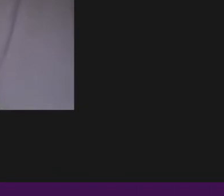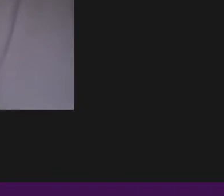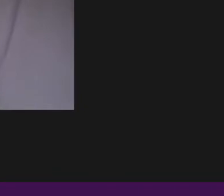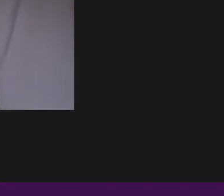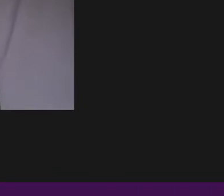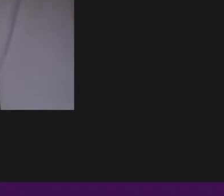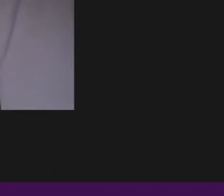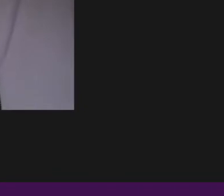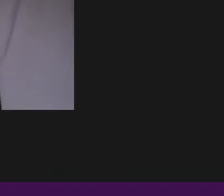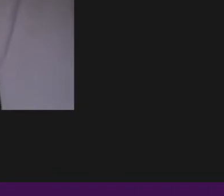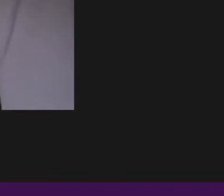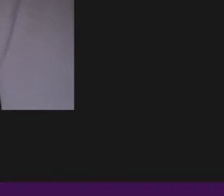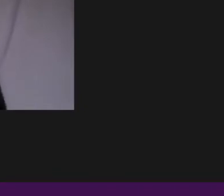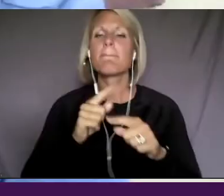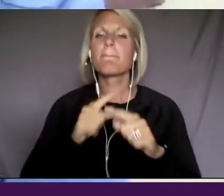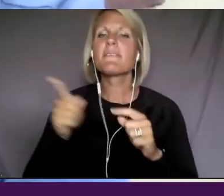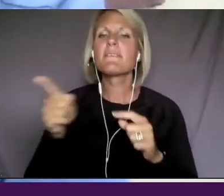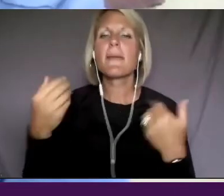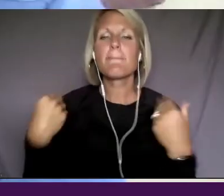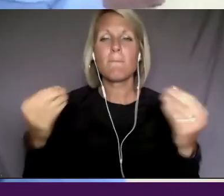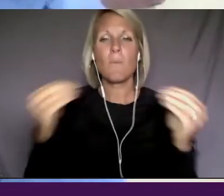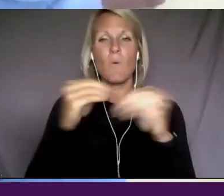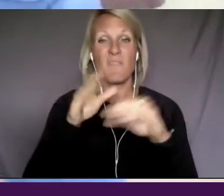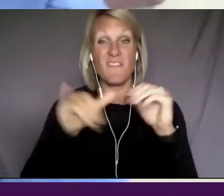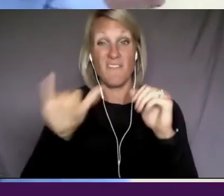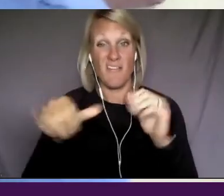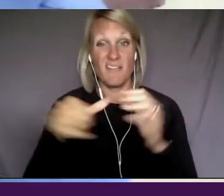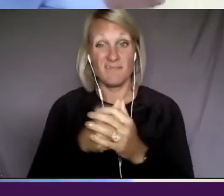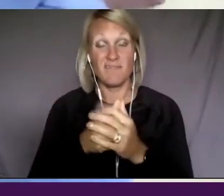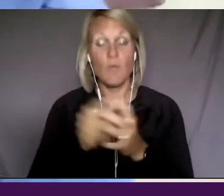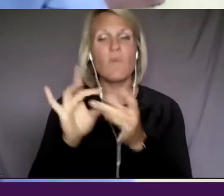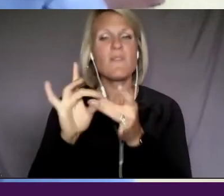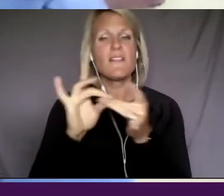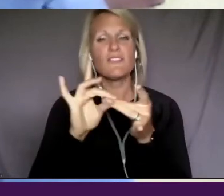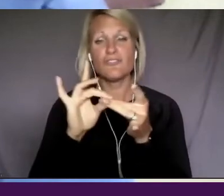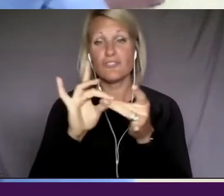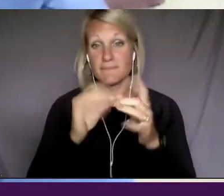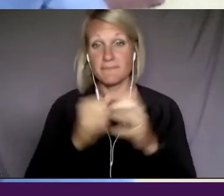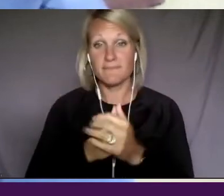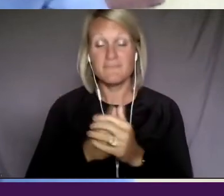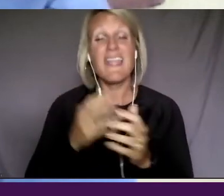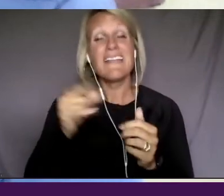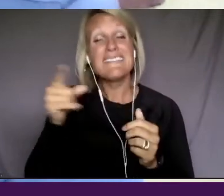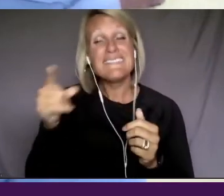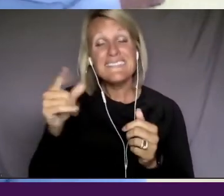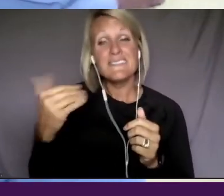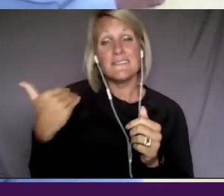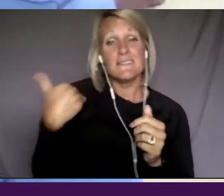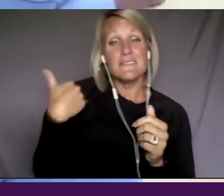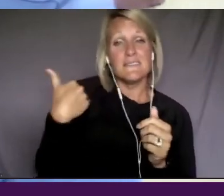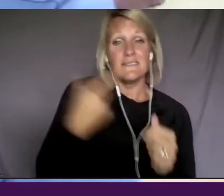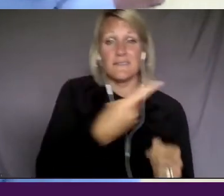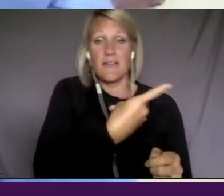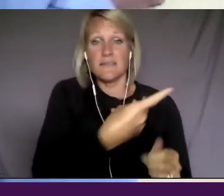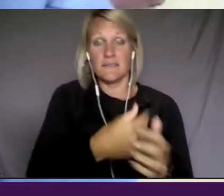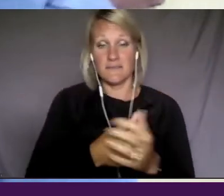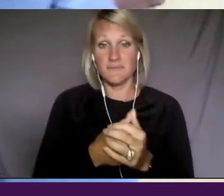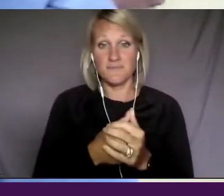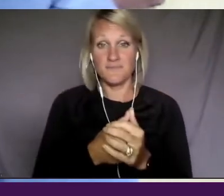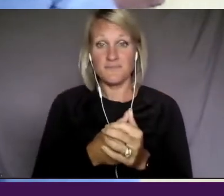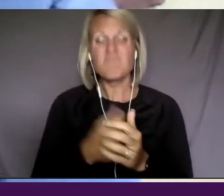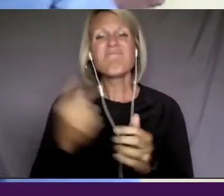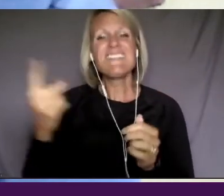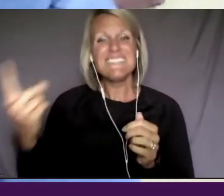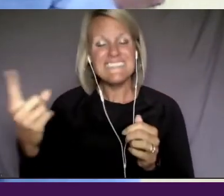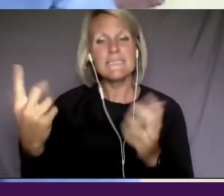he did have is a relationship. And more importantly, he saw us, uh, he spoke to what we love to